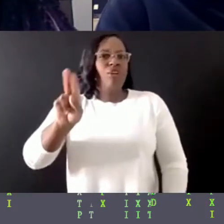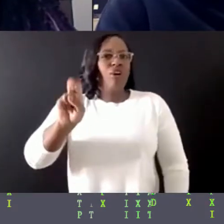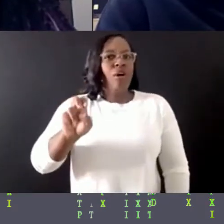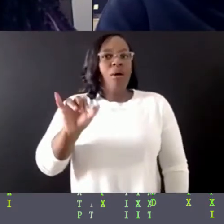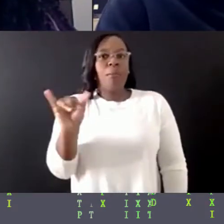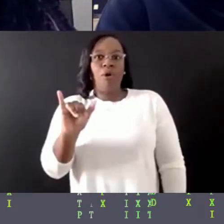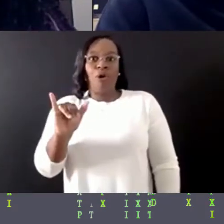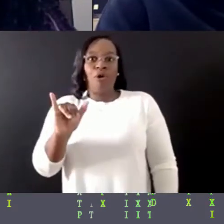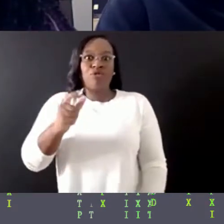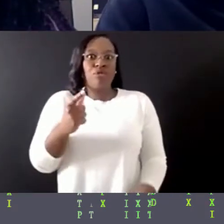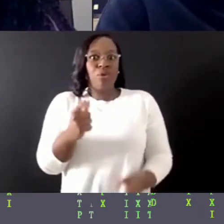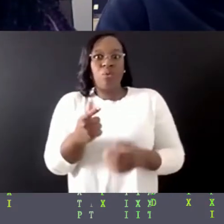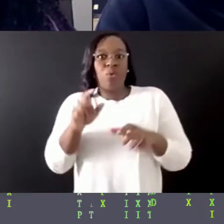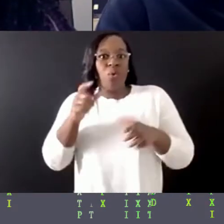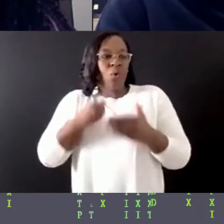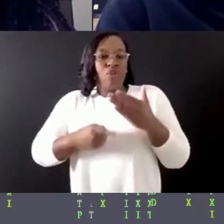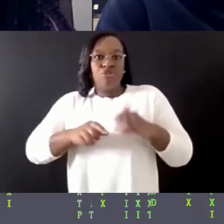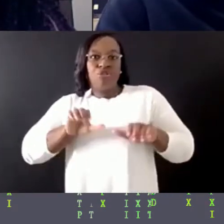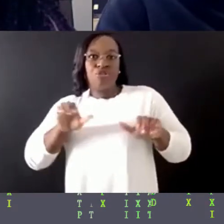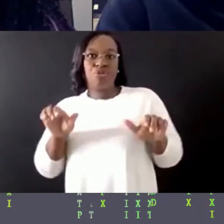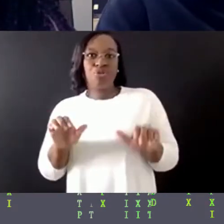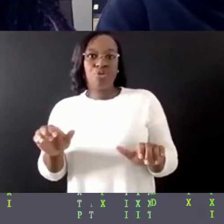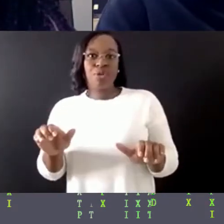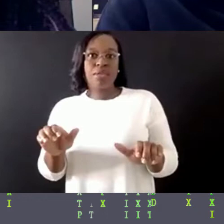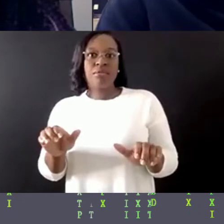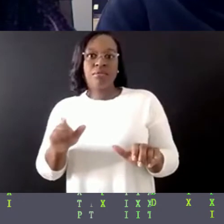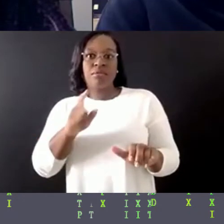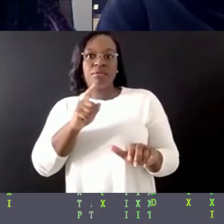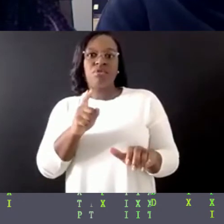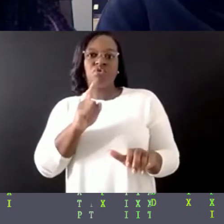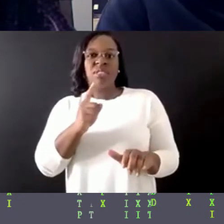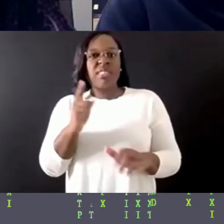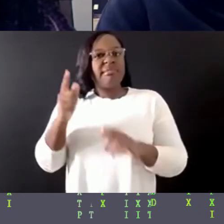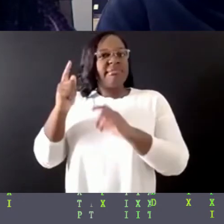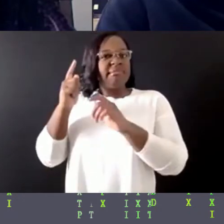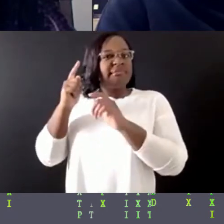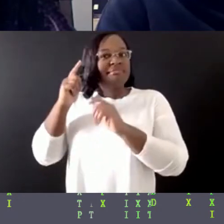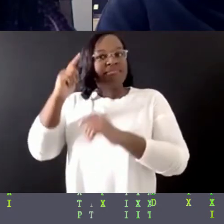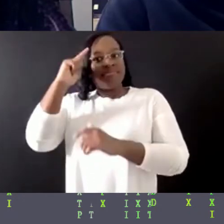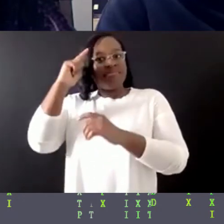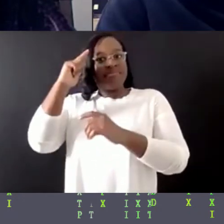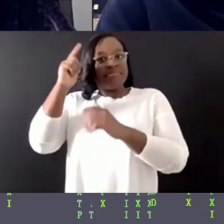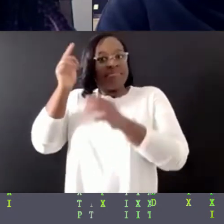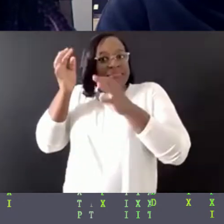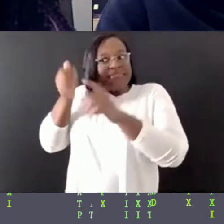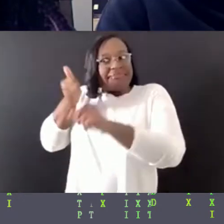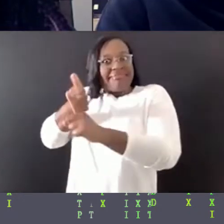And I'll, um, maybe flip this question back on them itself. Um,